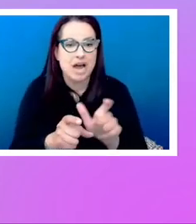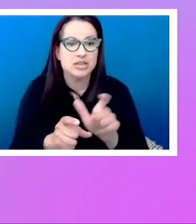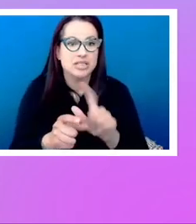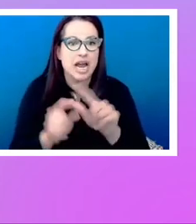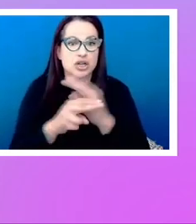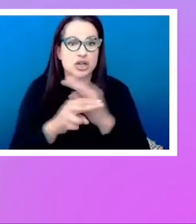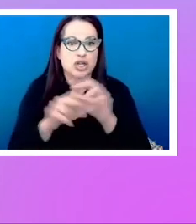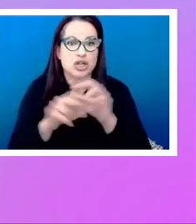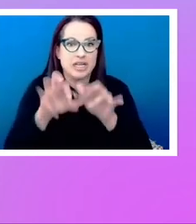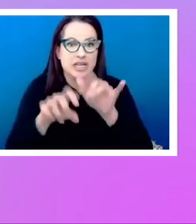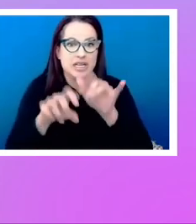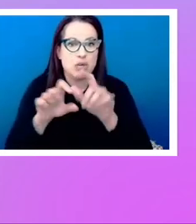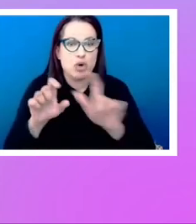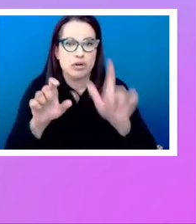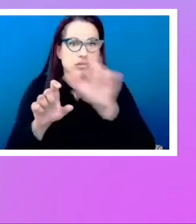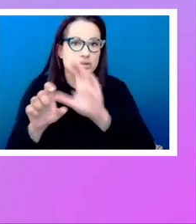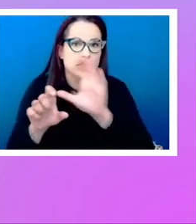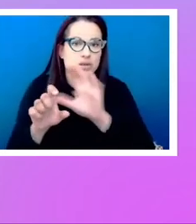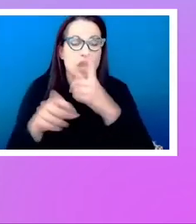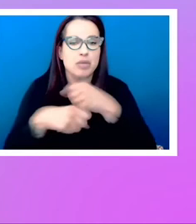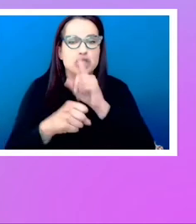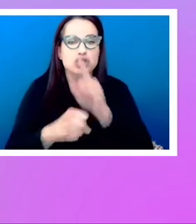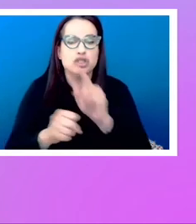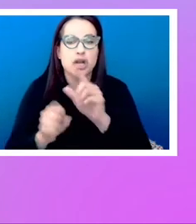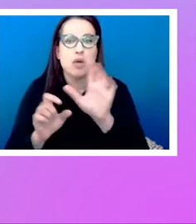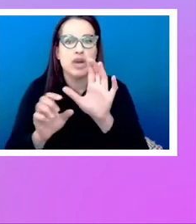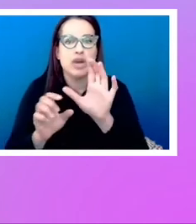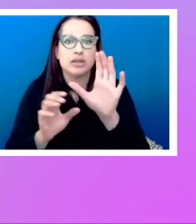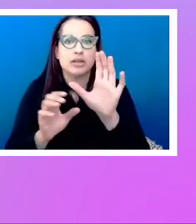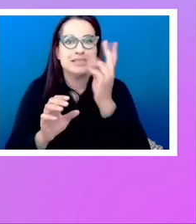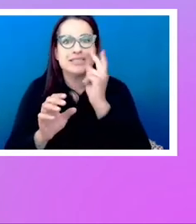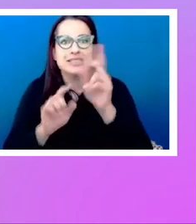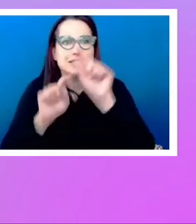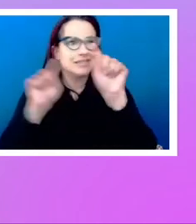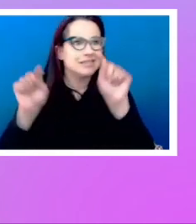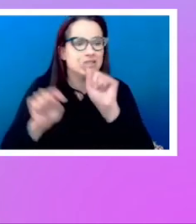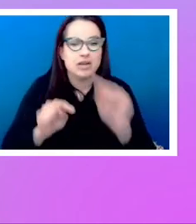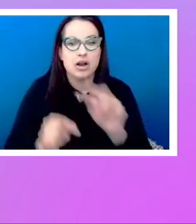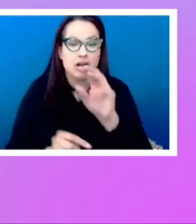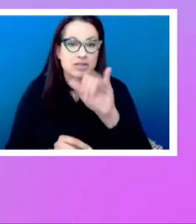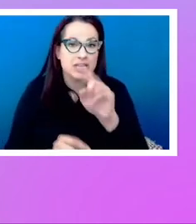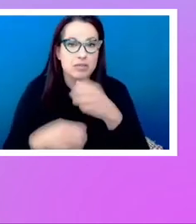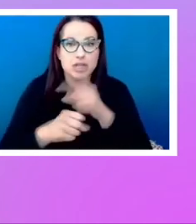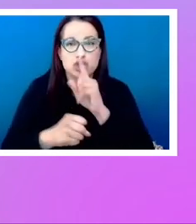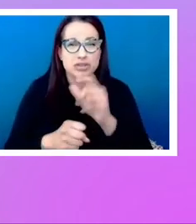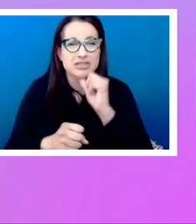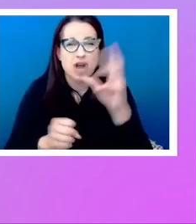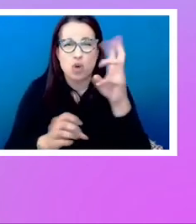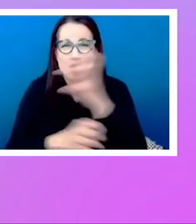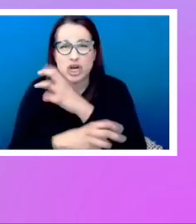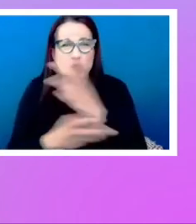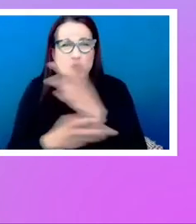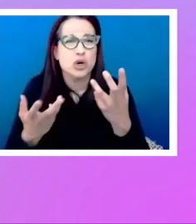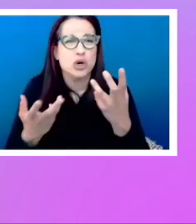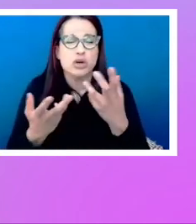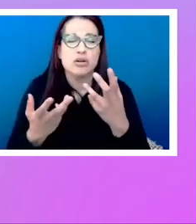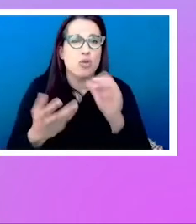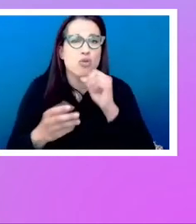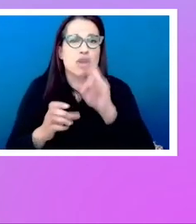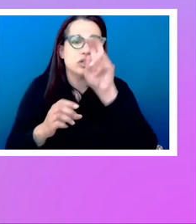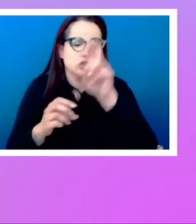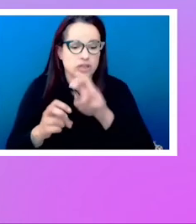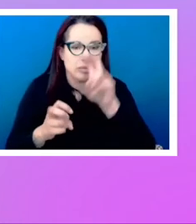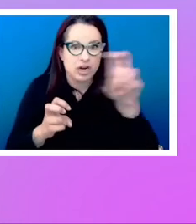and make sure that we can get around our site. And it doesn't just seem weird at any point. You know, we're not jumping around. We can get to everything.